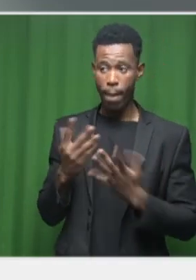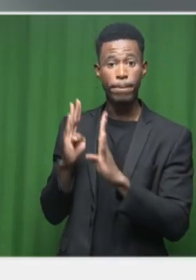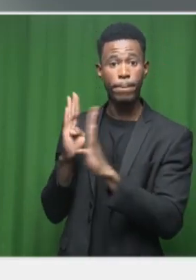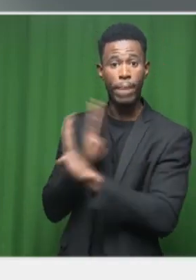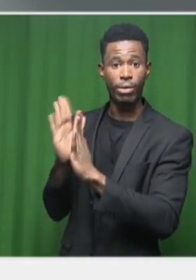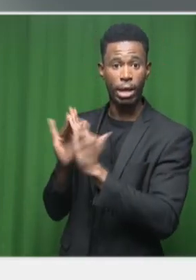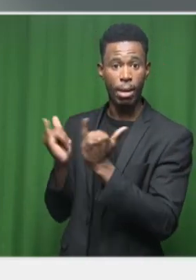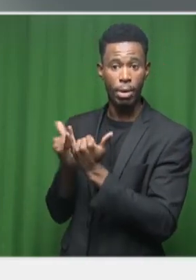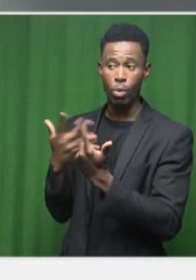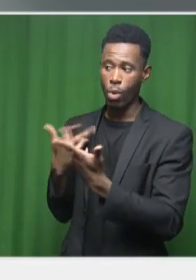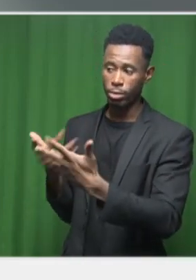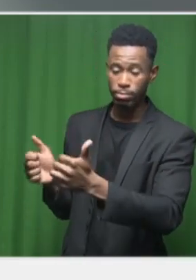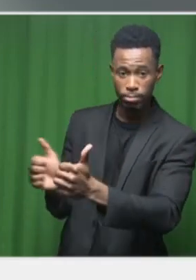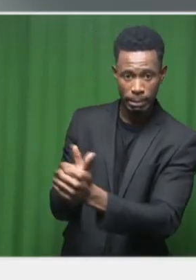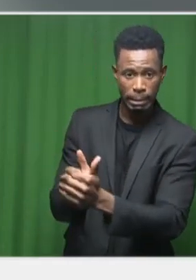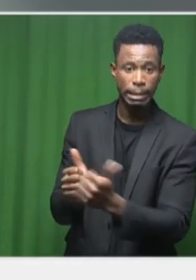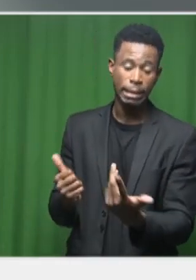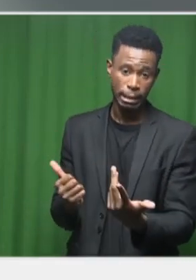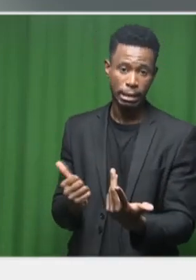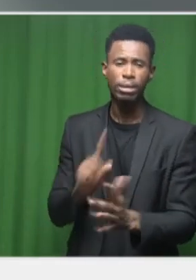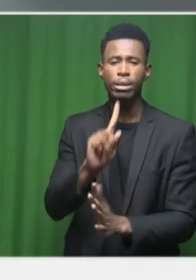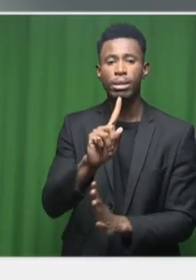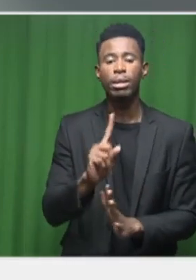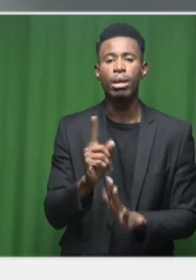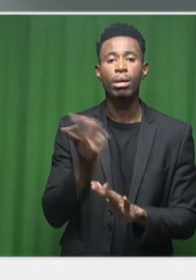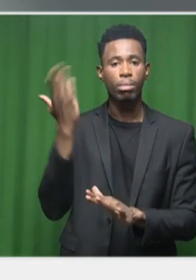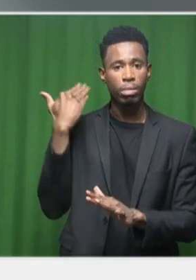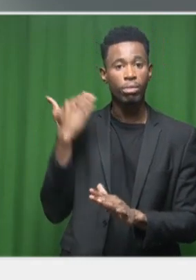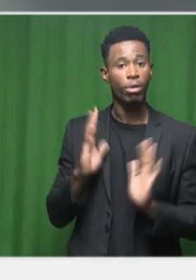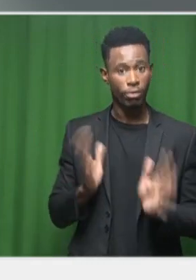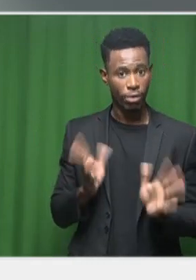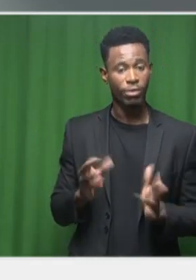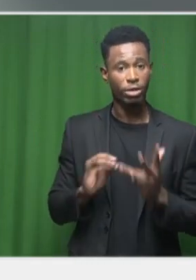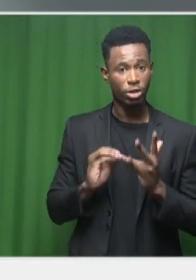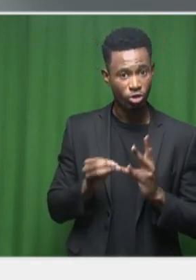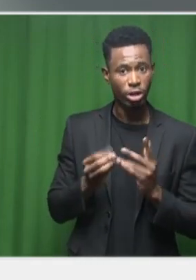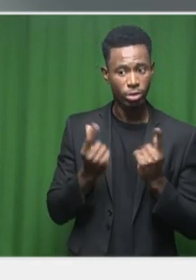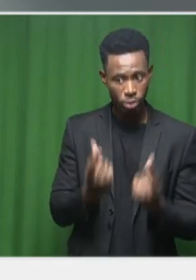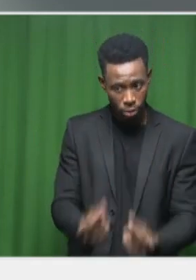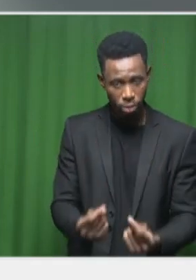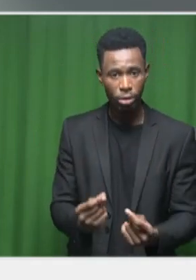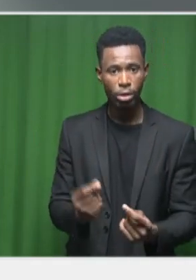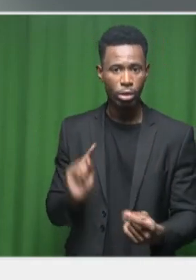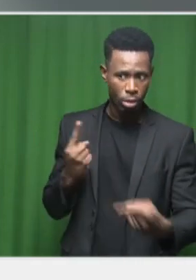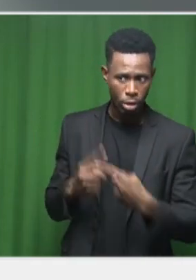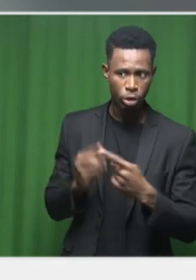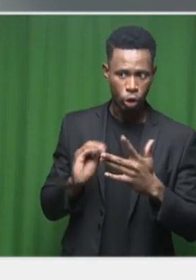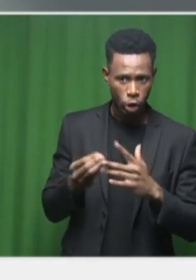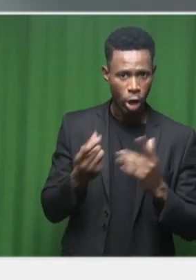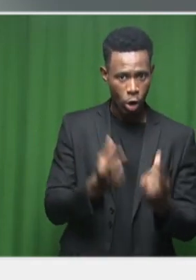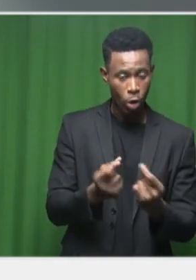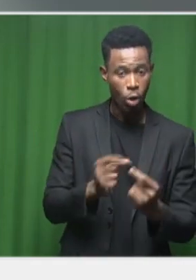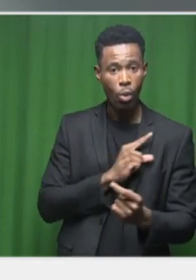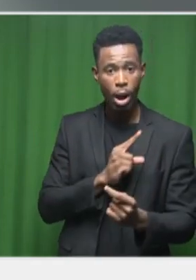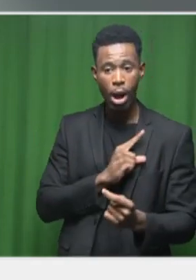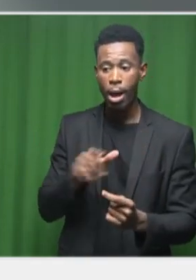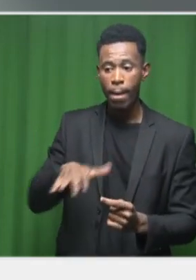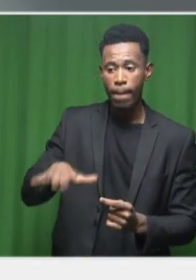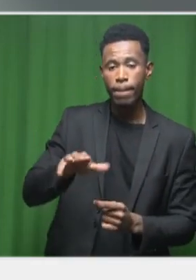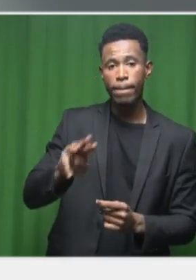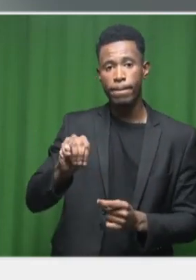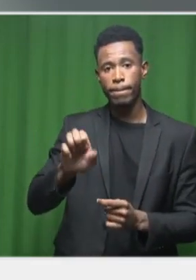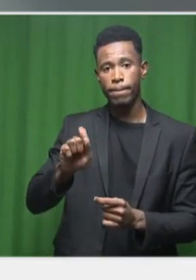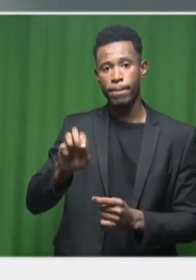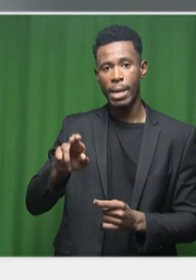done. There's, in many cases, municipalities, and specifically in our metro spaces, there's already work that's progressed